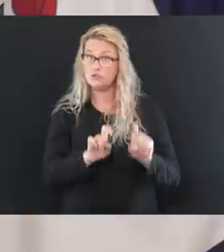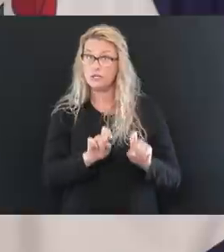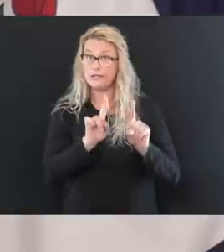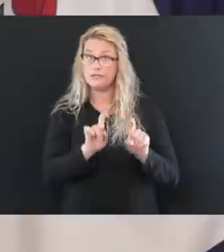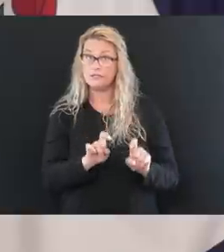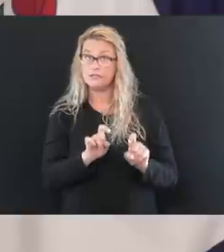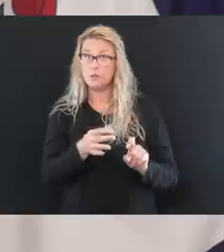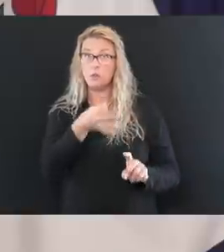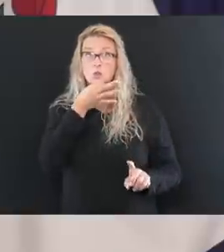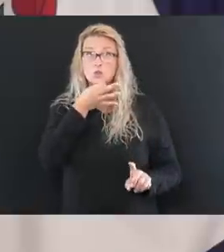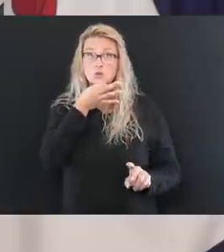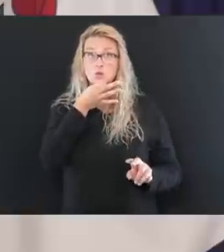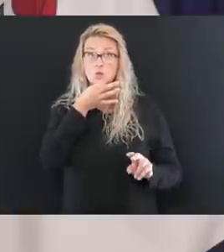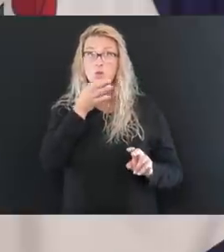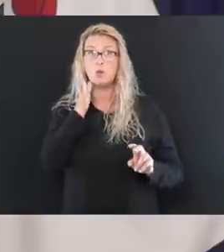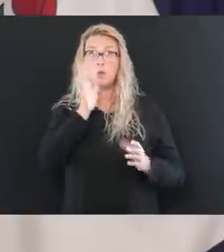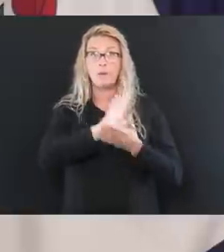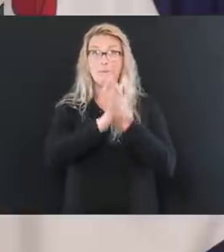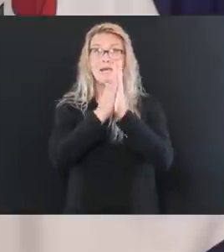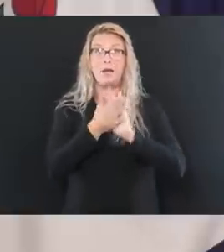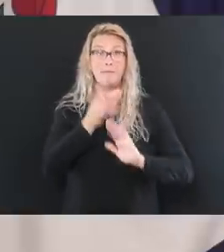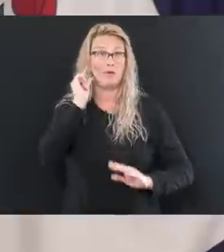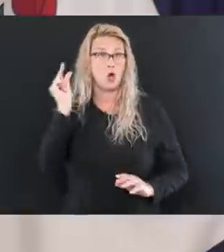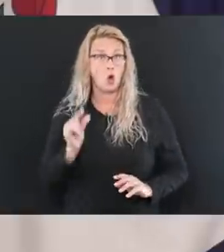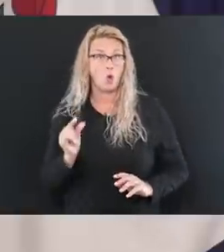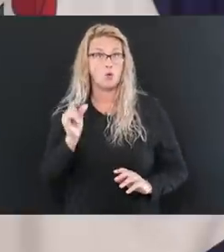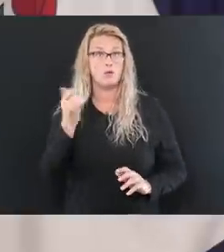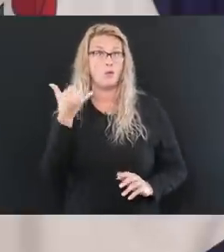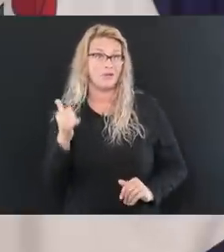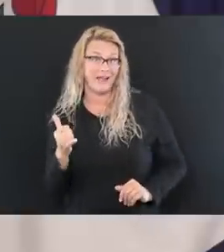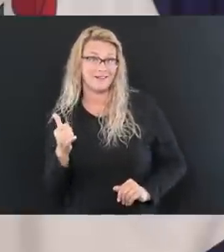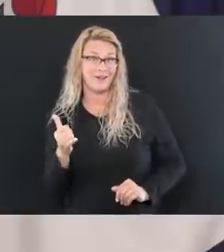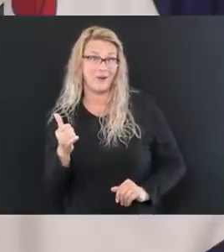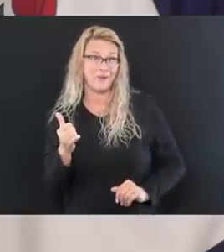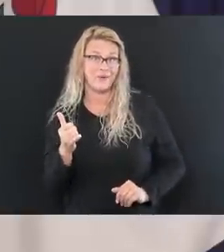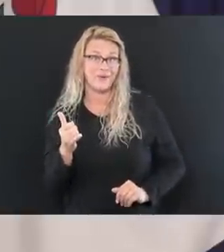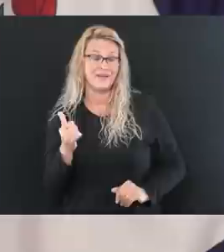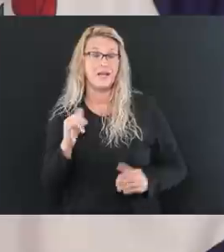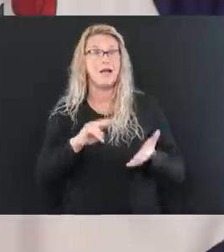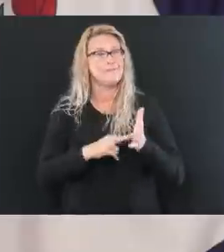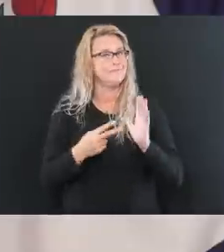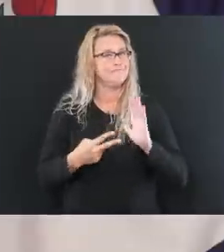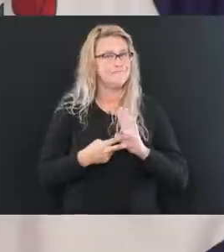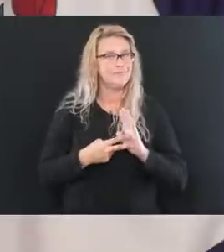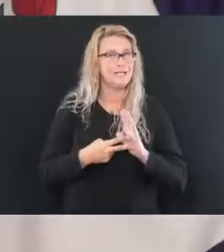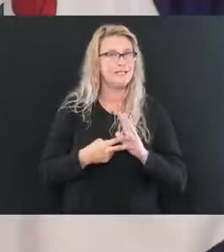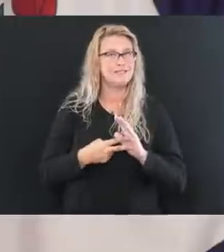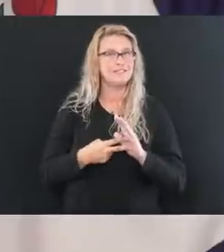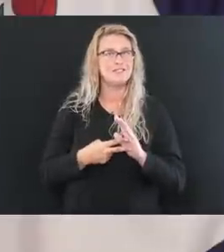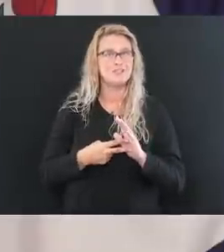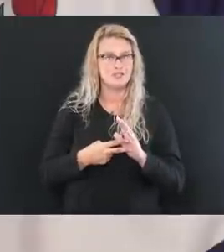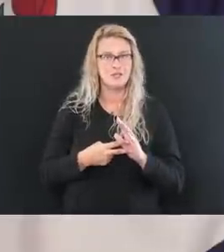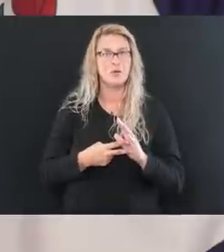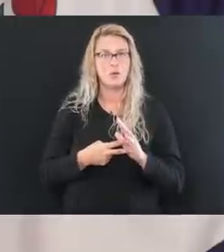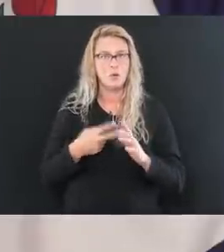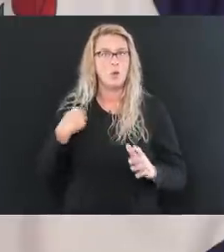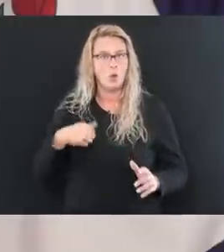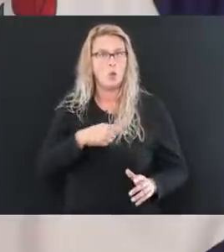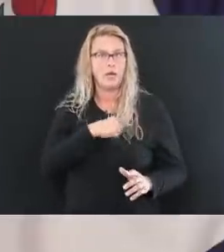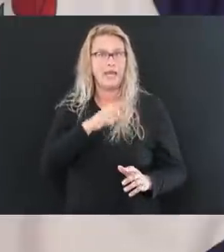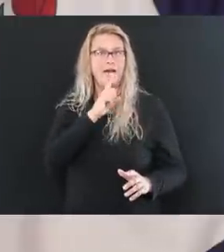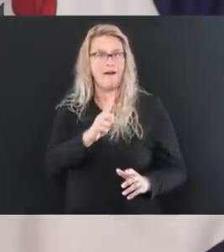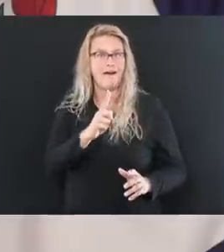very soon going to be in the gold or the yellow. And from that standpoint, we were really, really happy about,